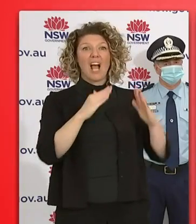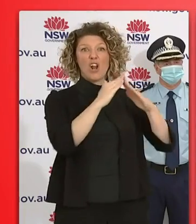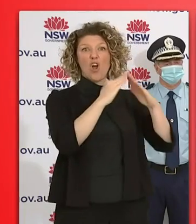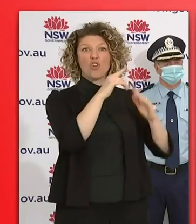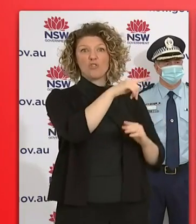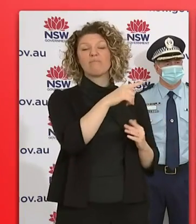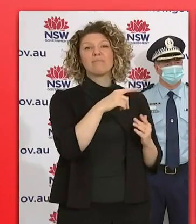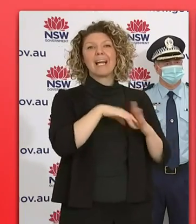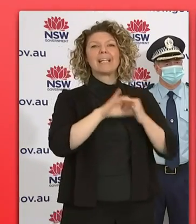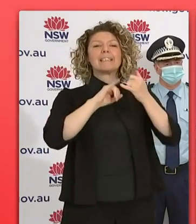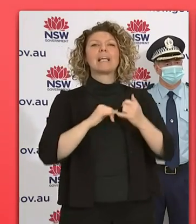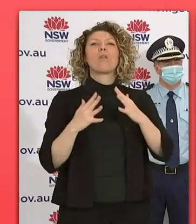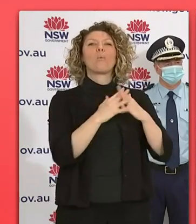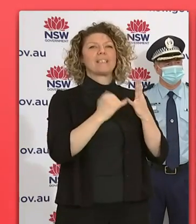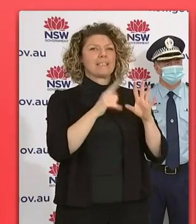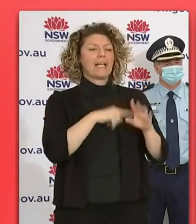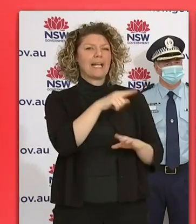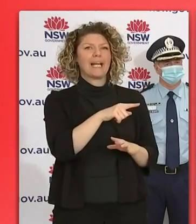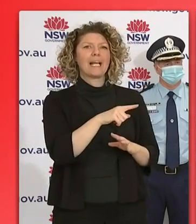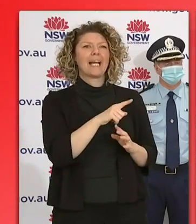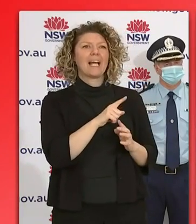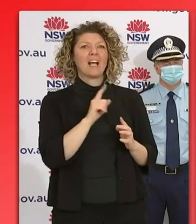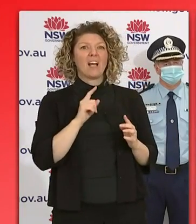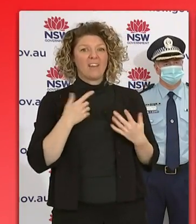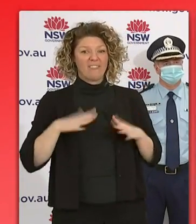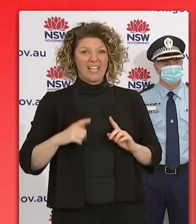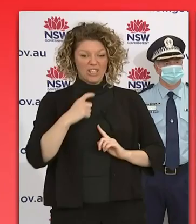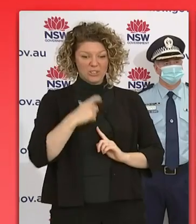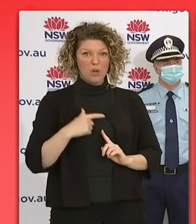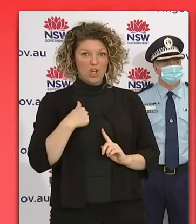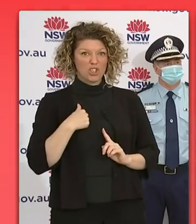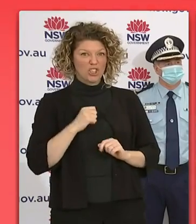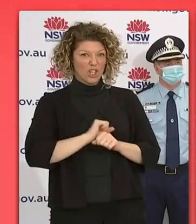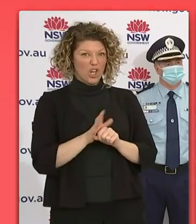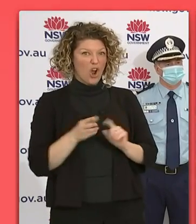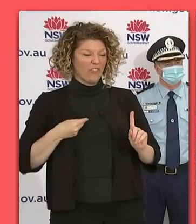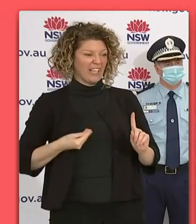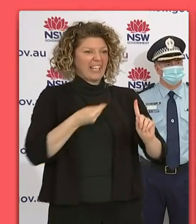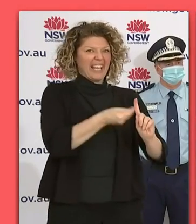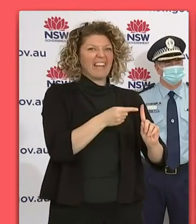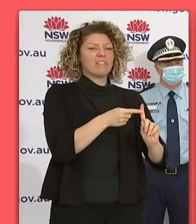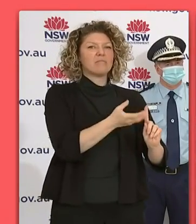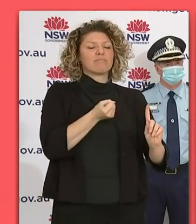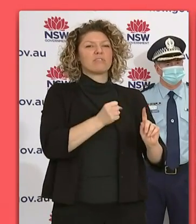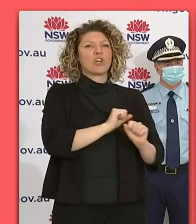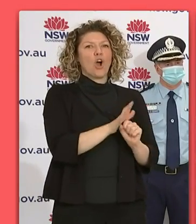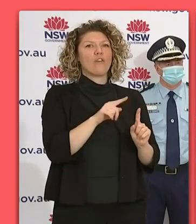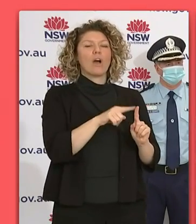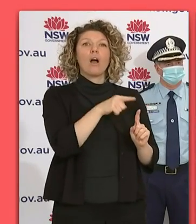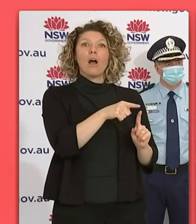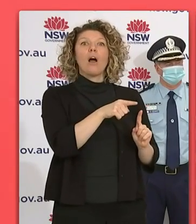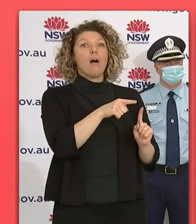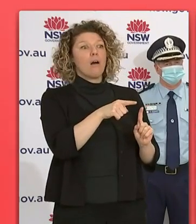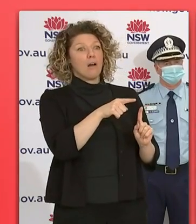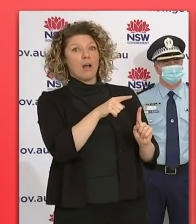in southwestern Sydney. She was a close contact of another confirmed case. She tested positive on August